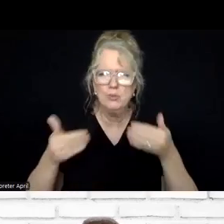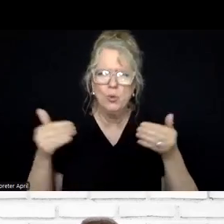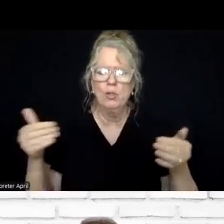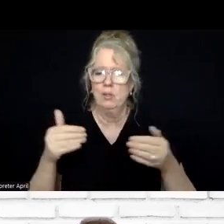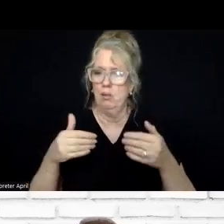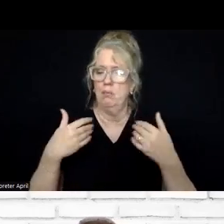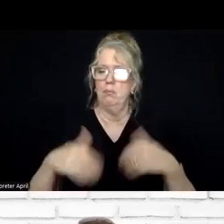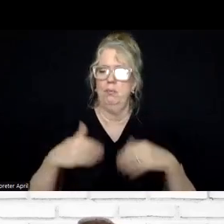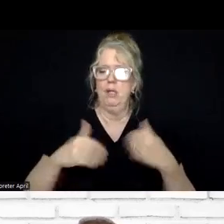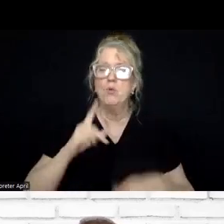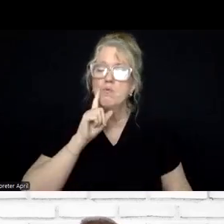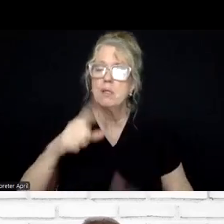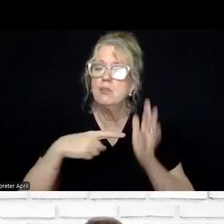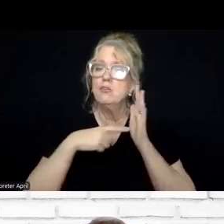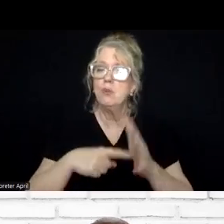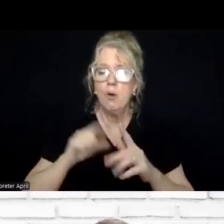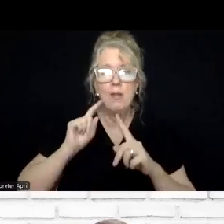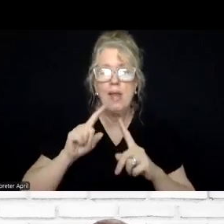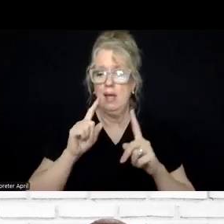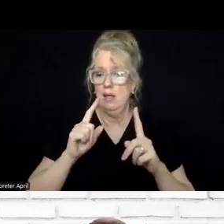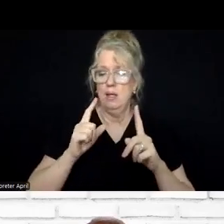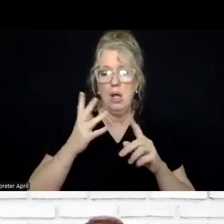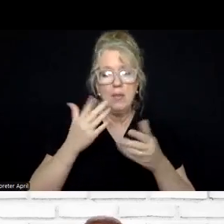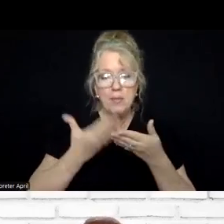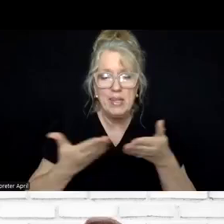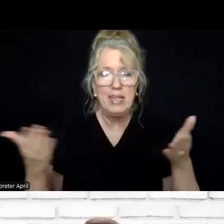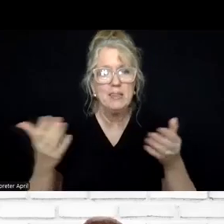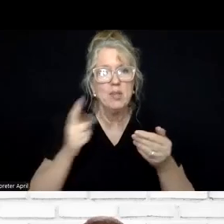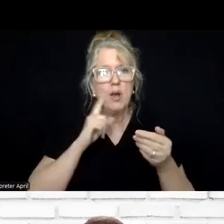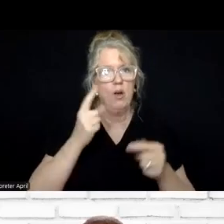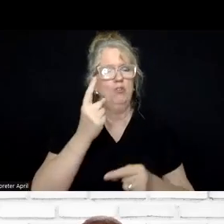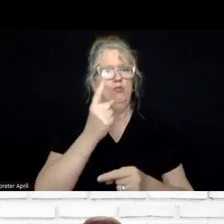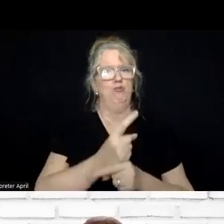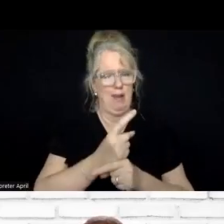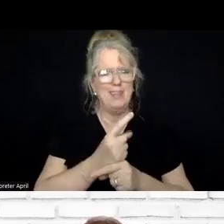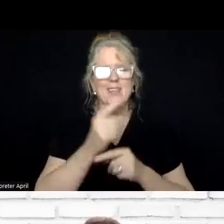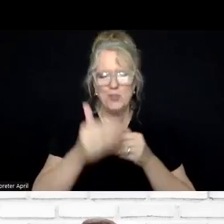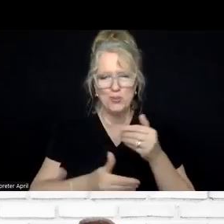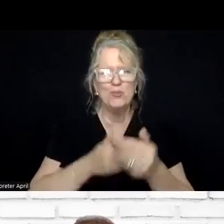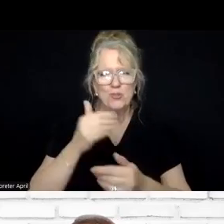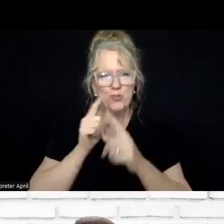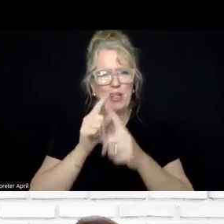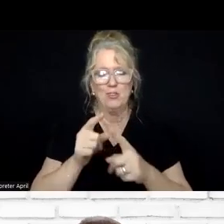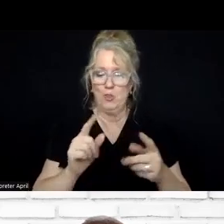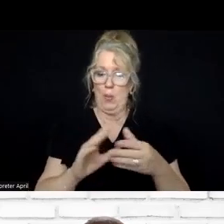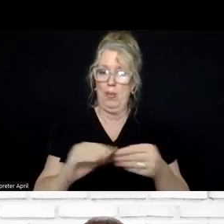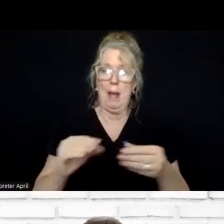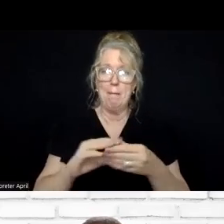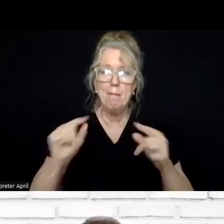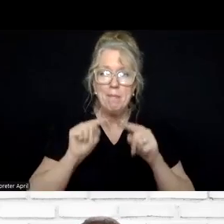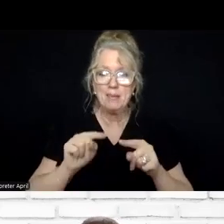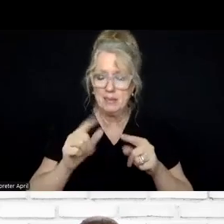basically came through with a premise that suggested that things are moving in the right direction. And this is a message that we'd like to have